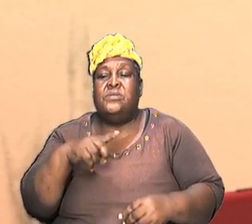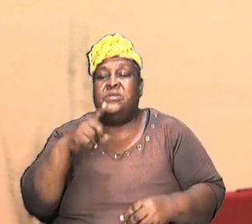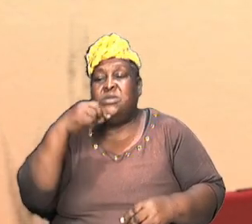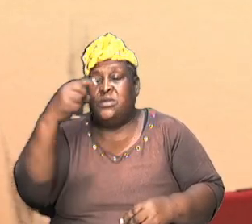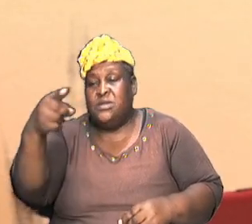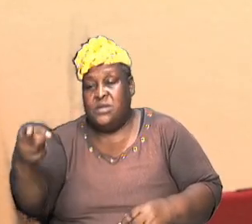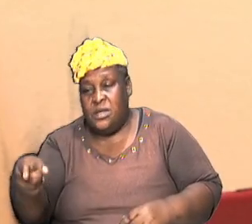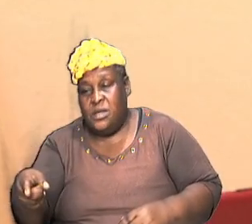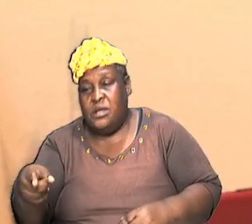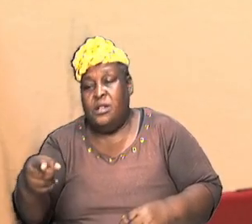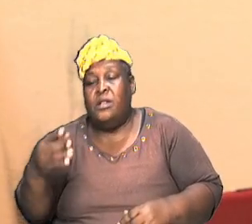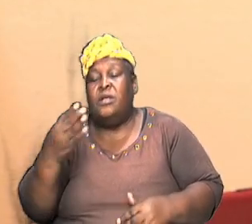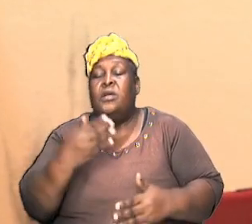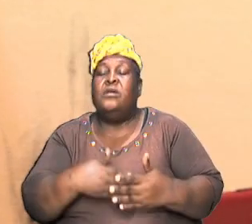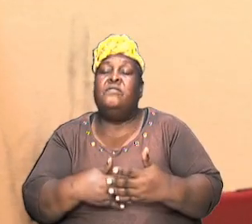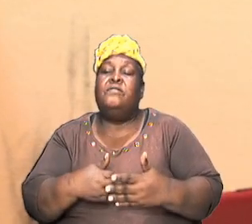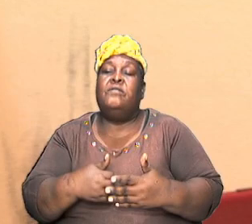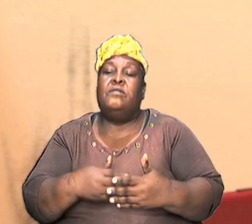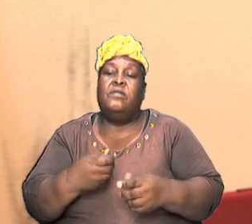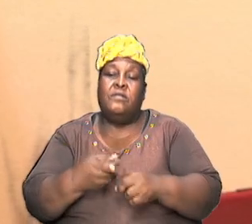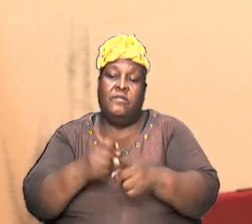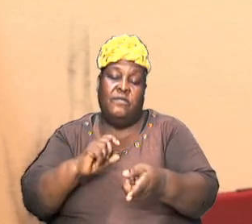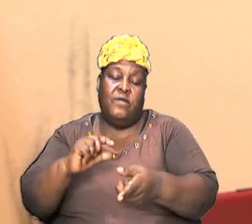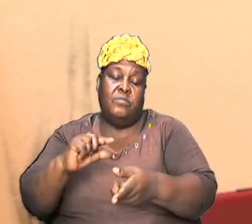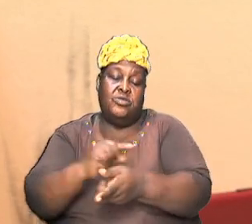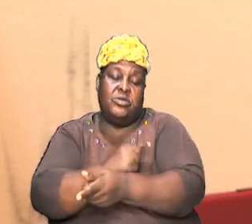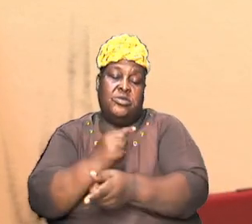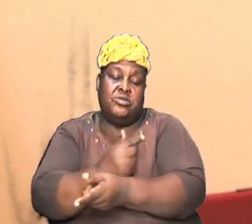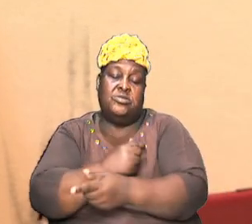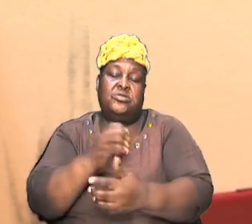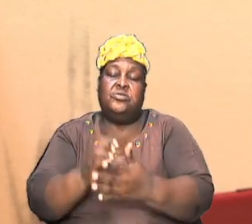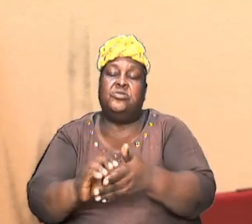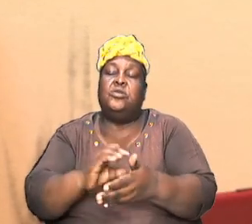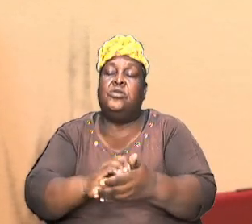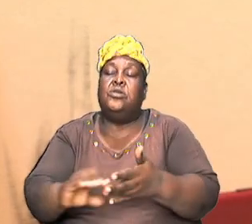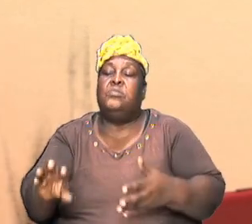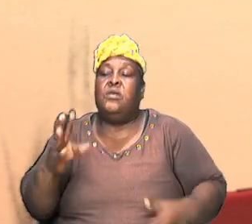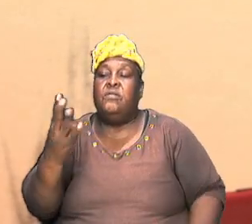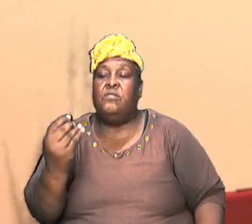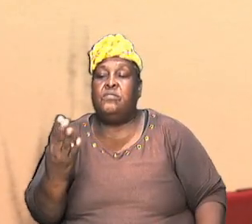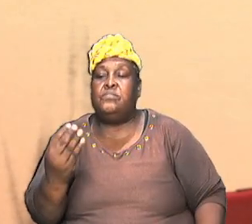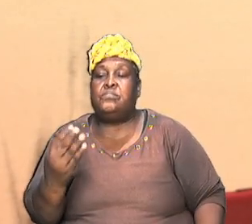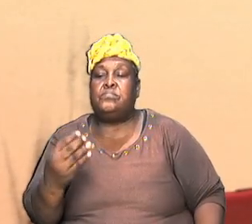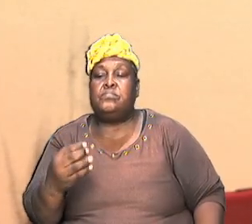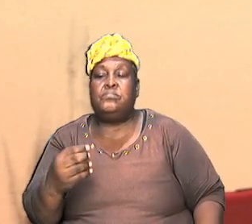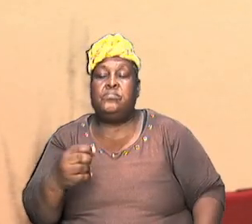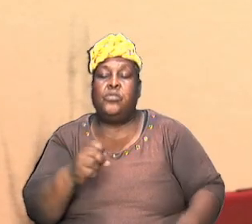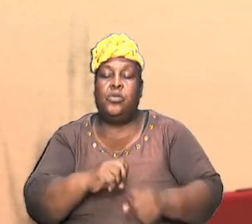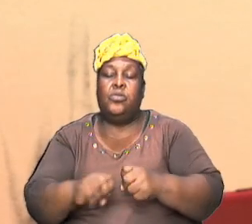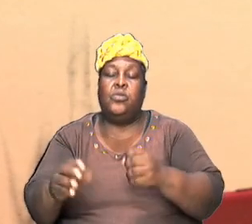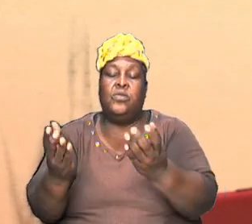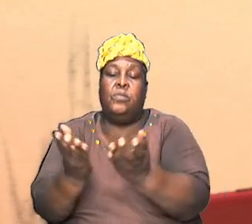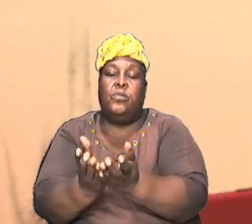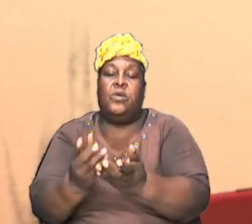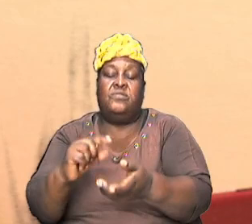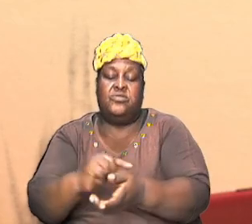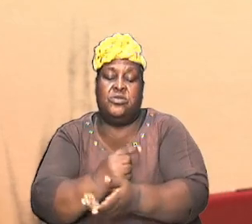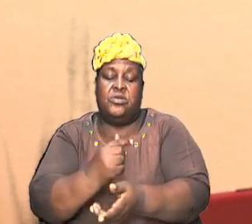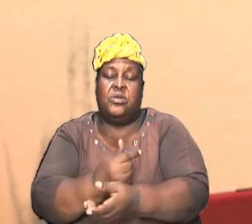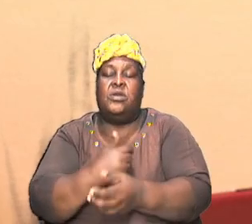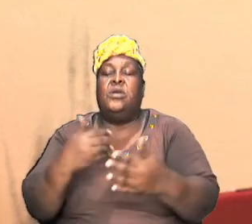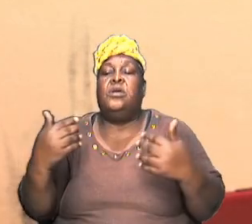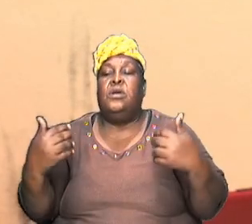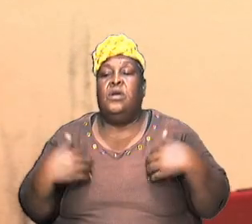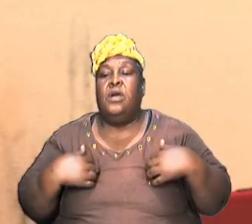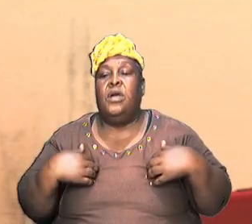from Genesis chapter number 14 and so the book of Genesis has